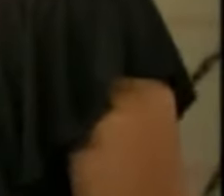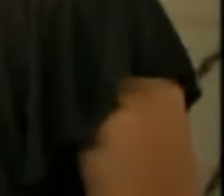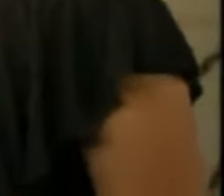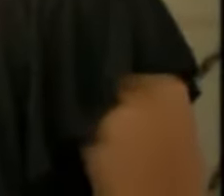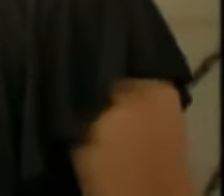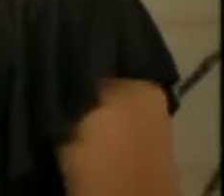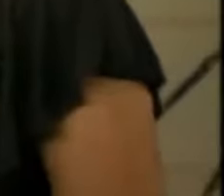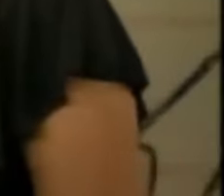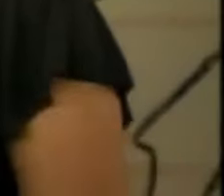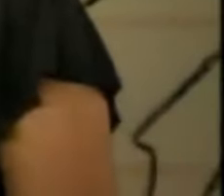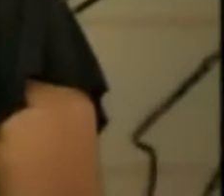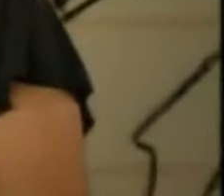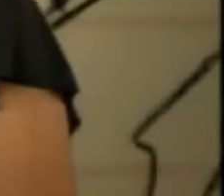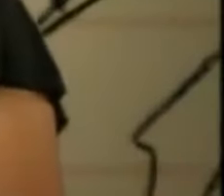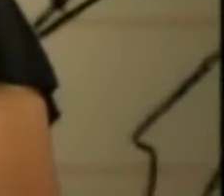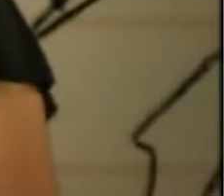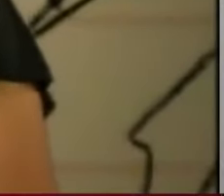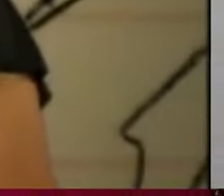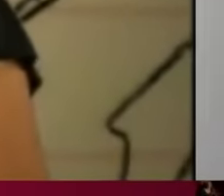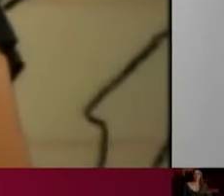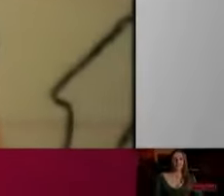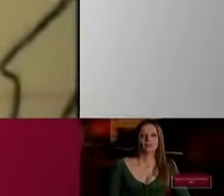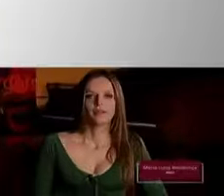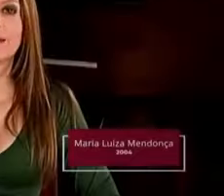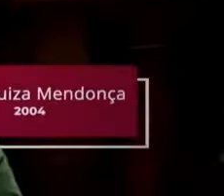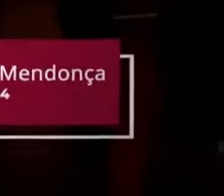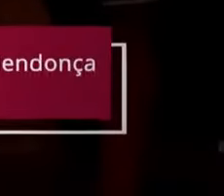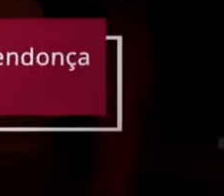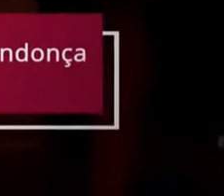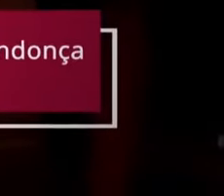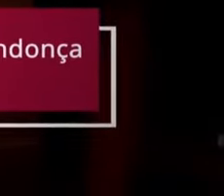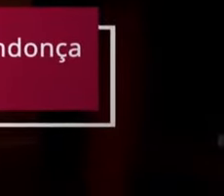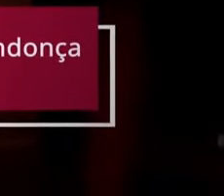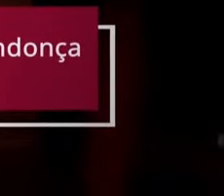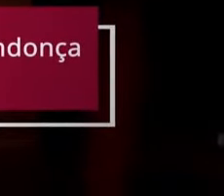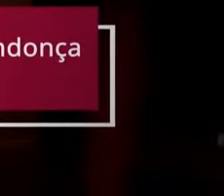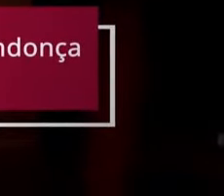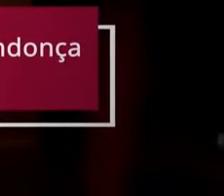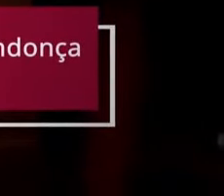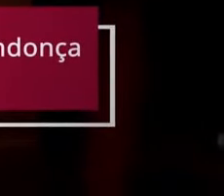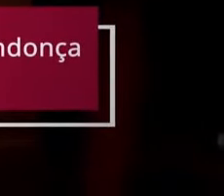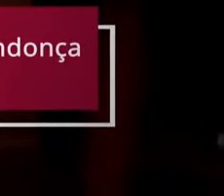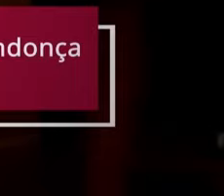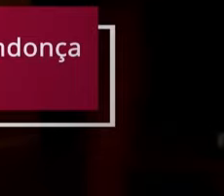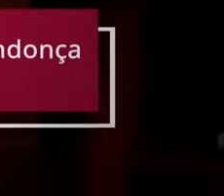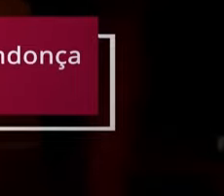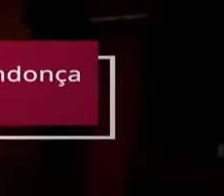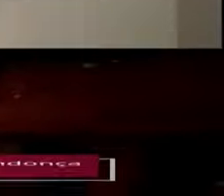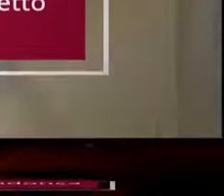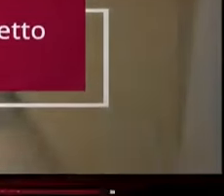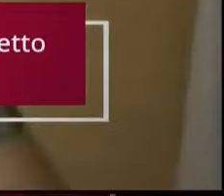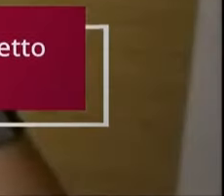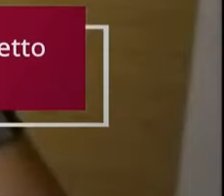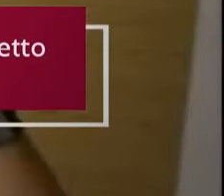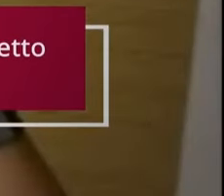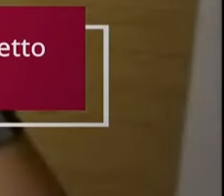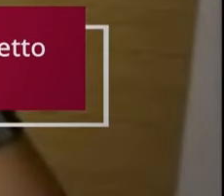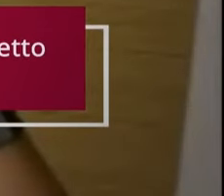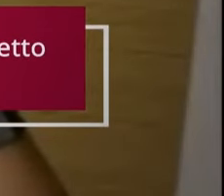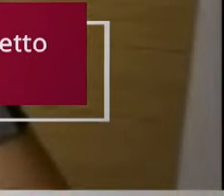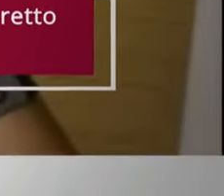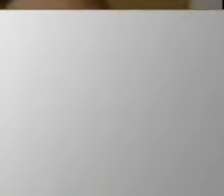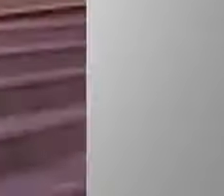Hello. In Café Filosófico, a partnership between TV Cultura and CPFL Energia. How is the relationship